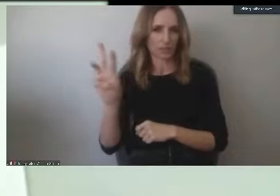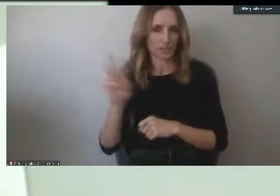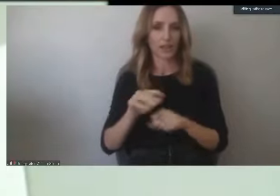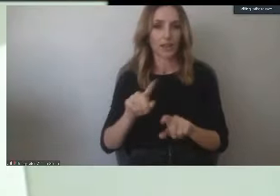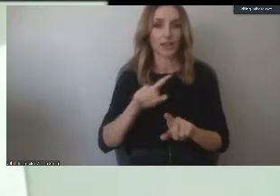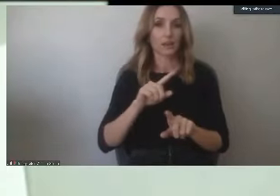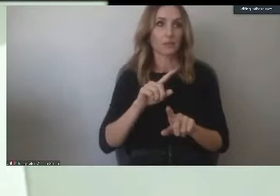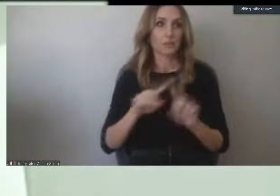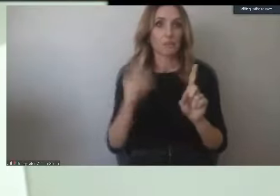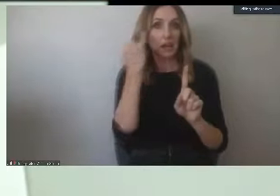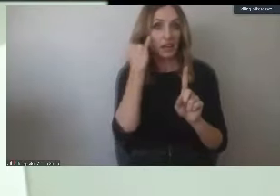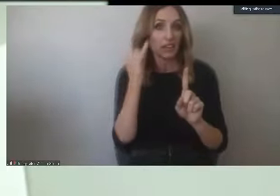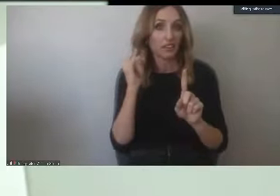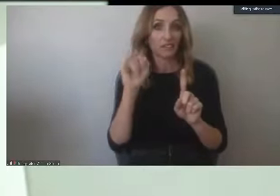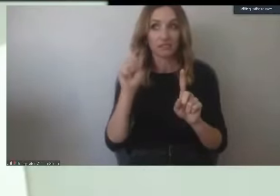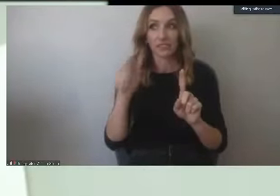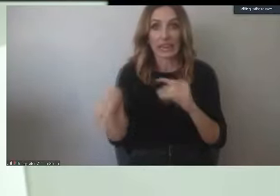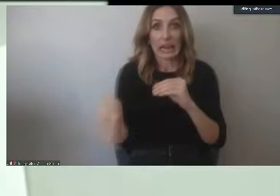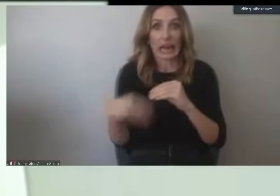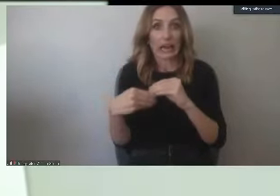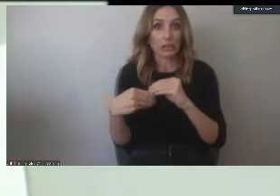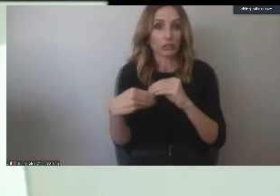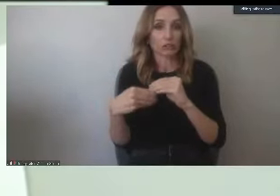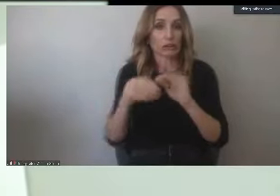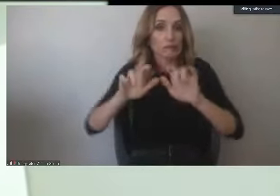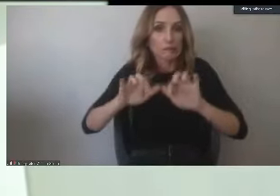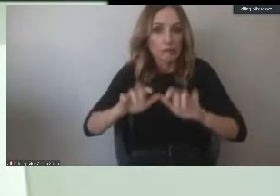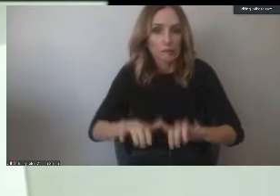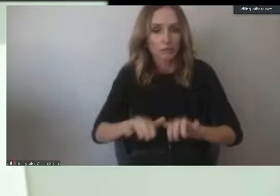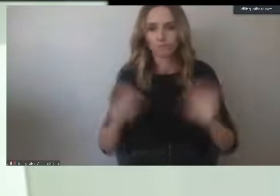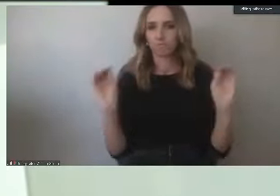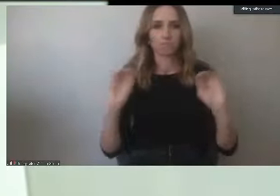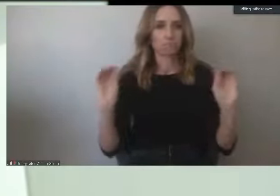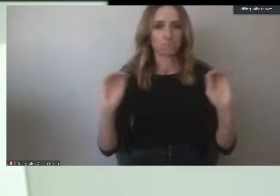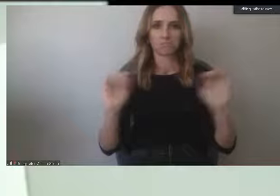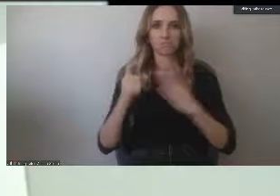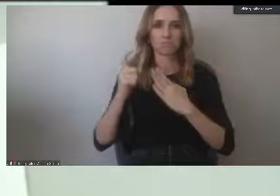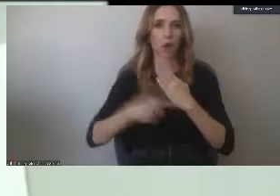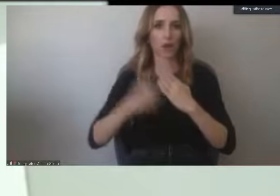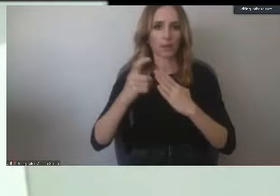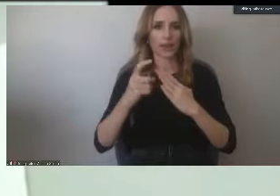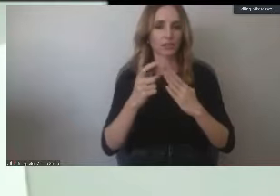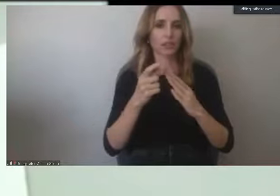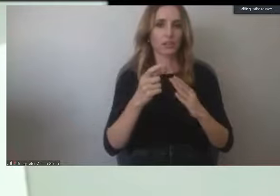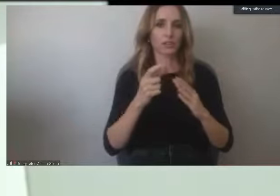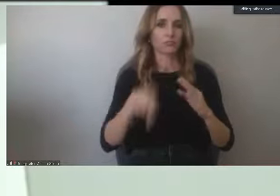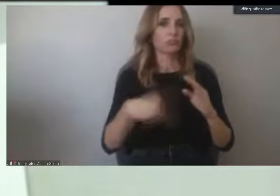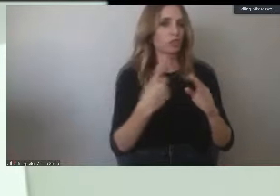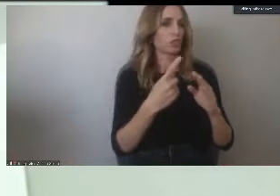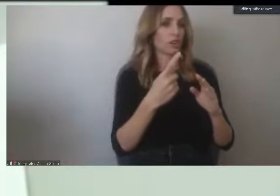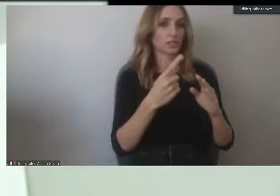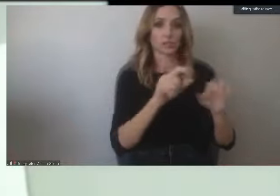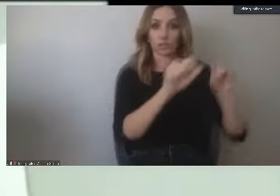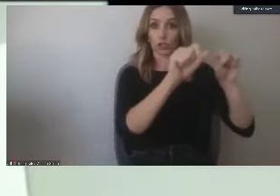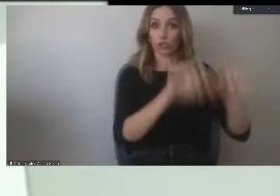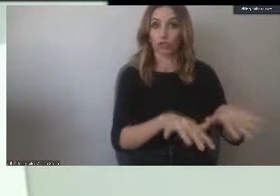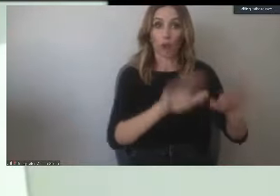refund, but there isn't anything that you will need to do to trigger that refund. Simply by dropping your course through an excused withdrawal